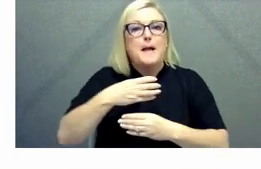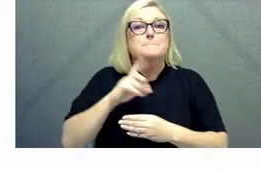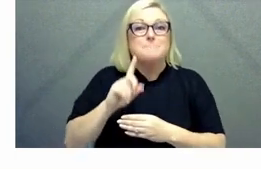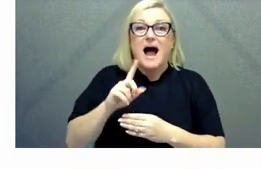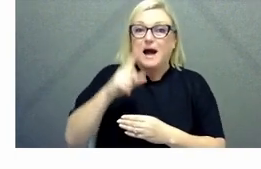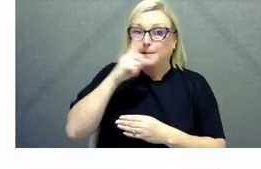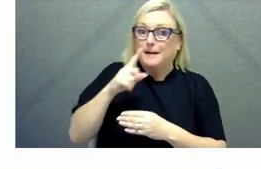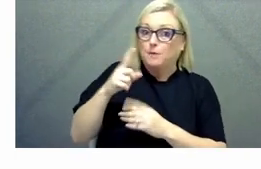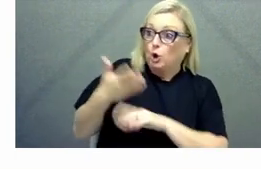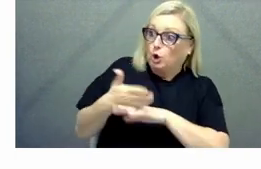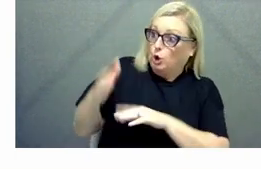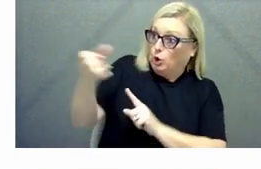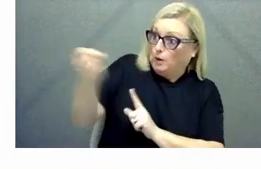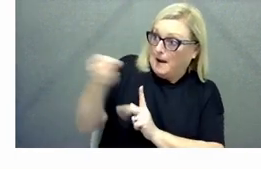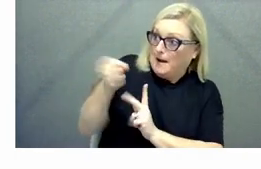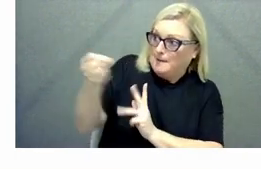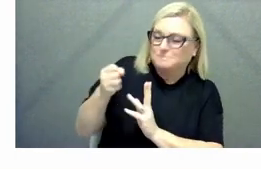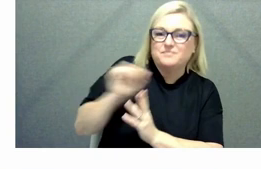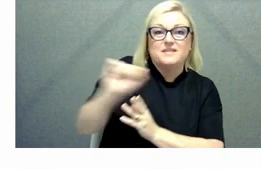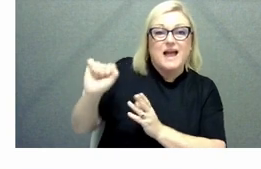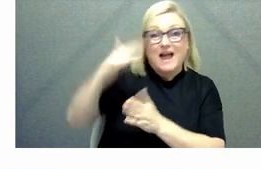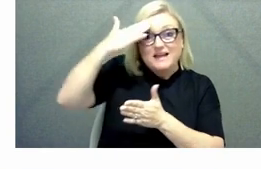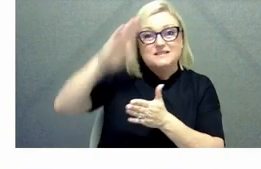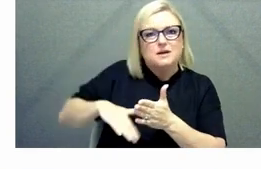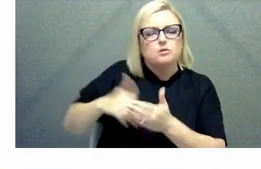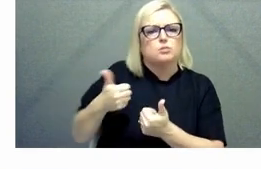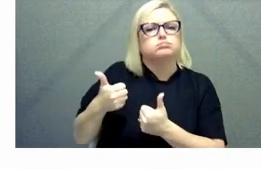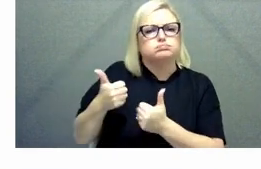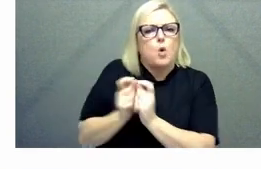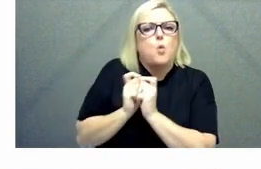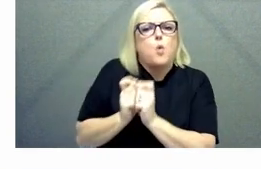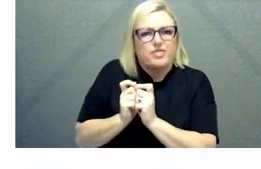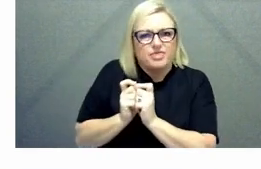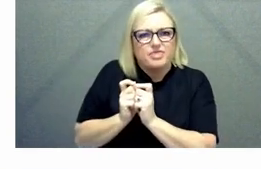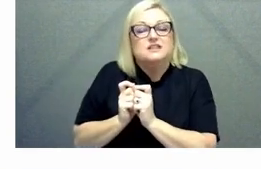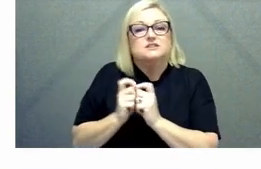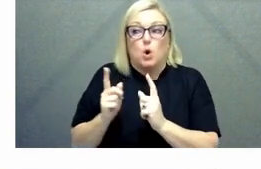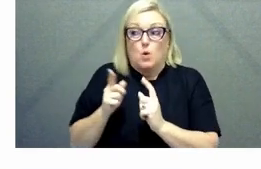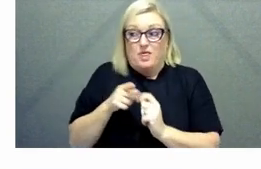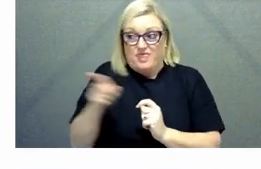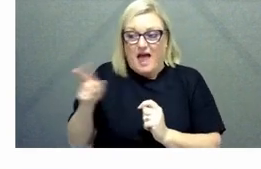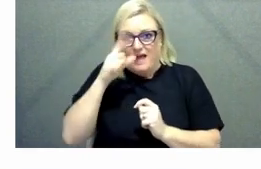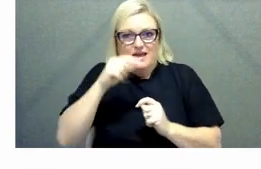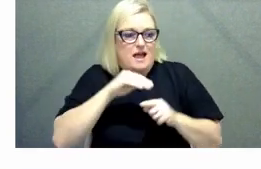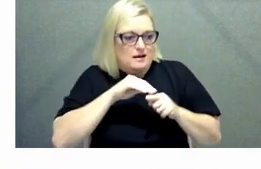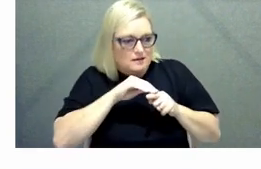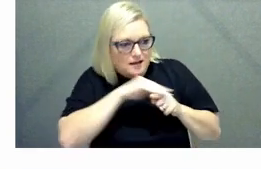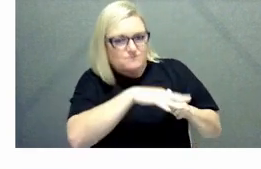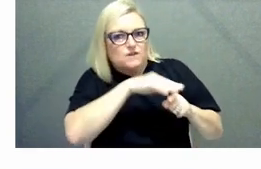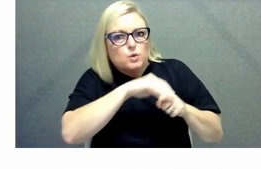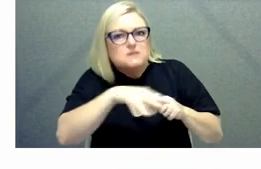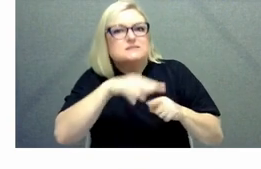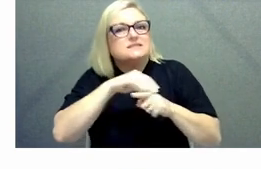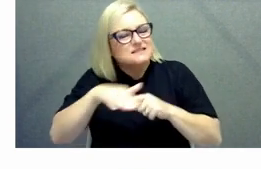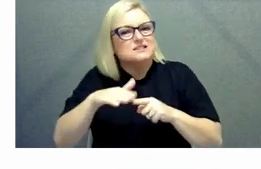time that adds a lot of value that makes a better services better policy better better advice and um we're better